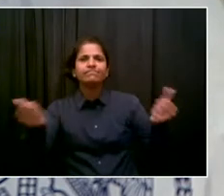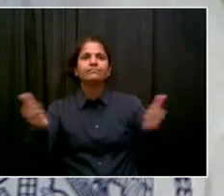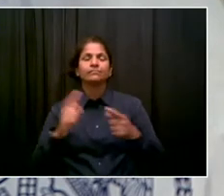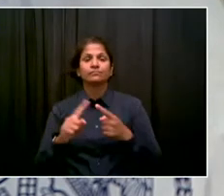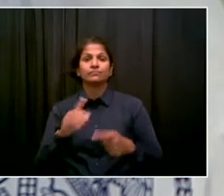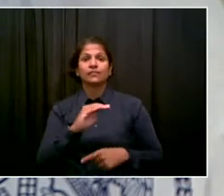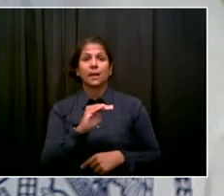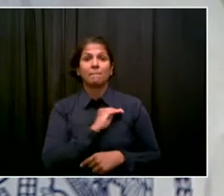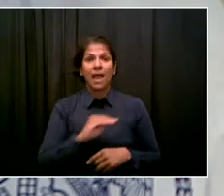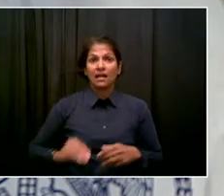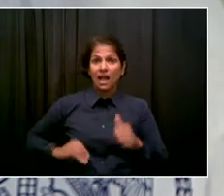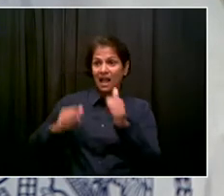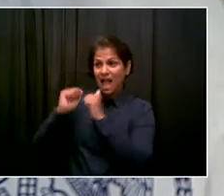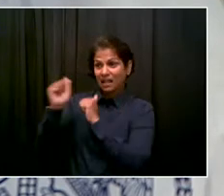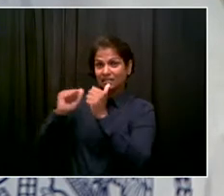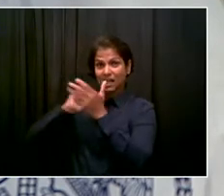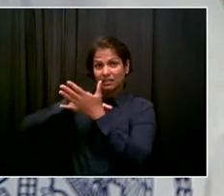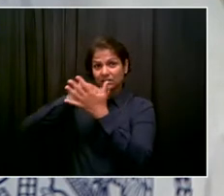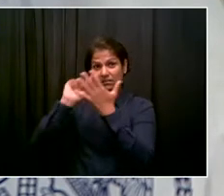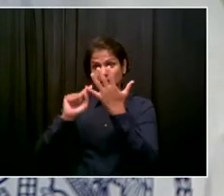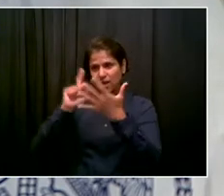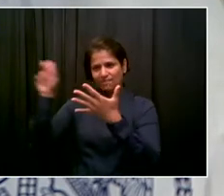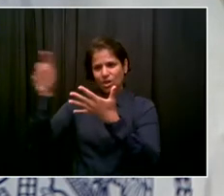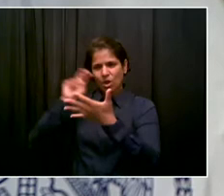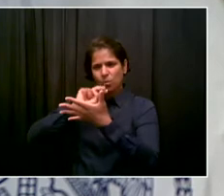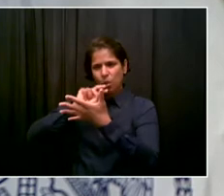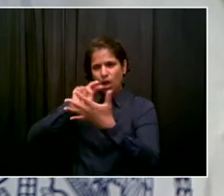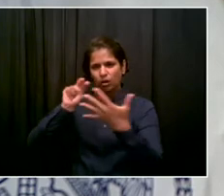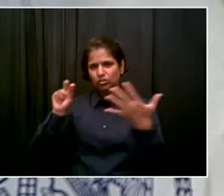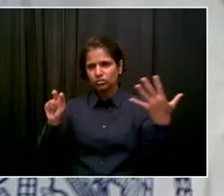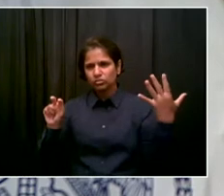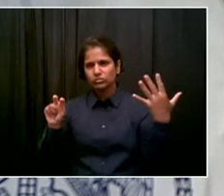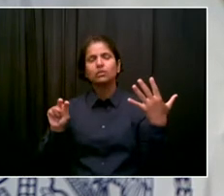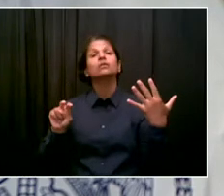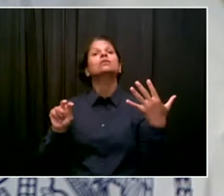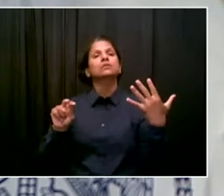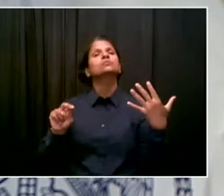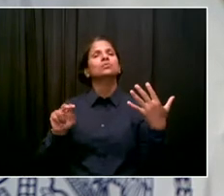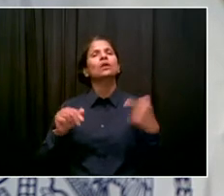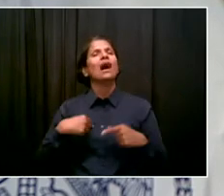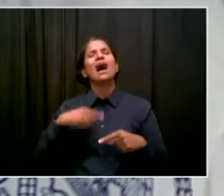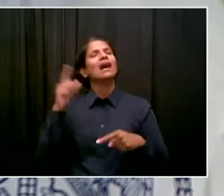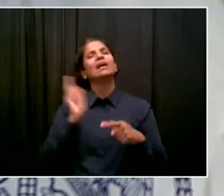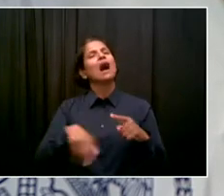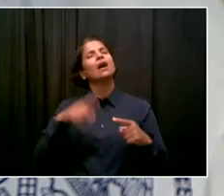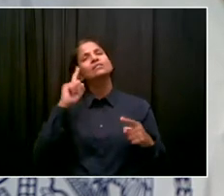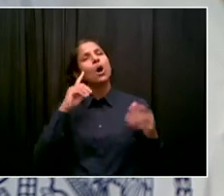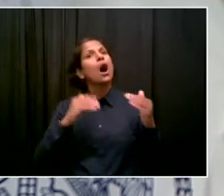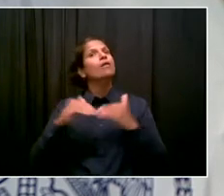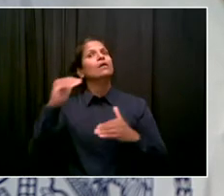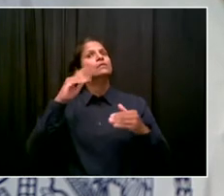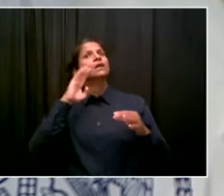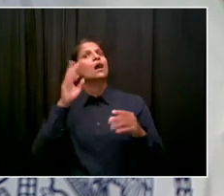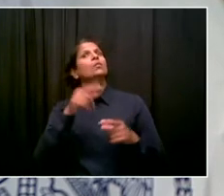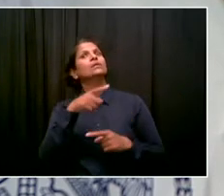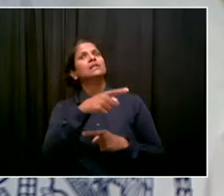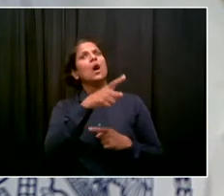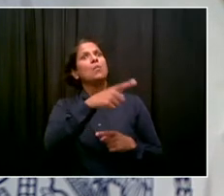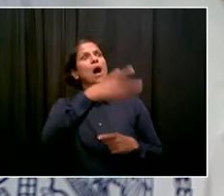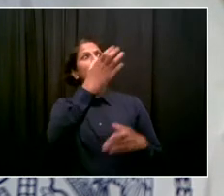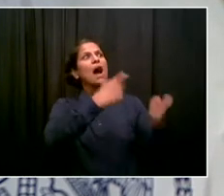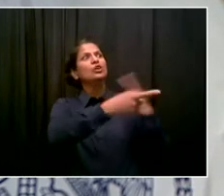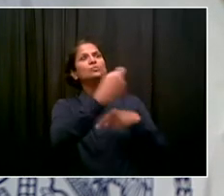as, you know, one wants to go back to Giuliani and the other one doesn't. It's not even close to that. There are a number of candidates who want to keep making